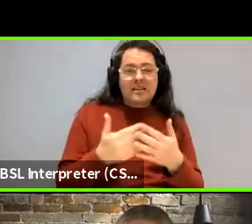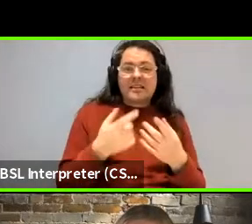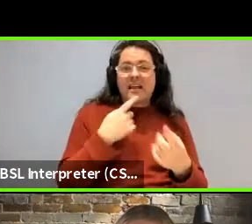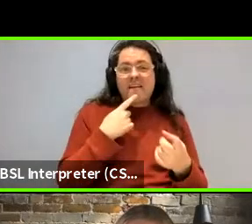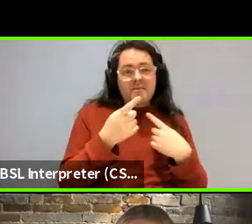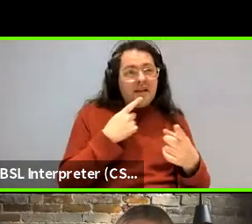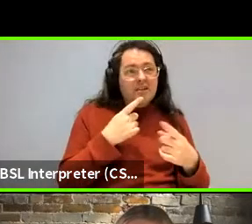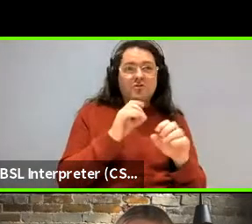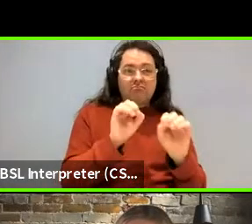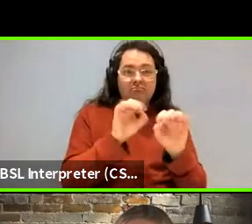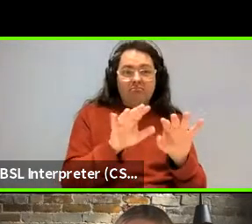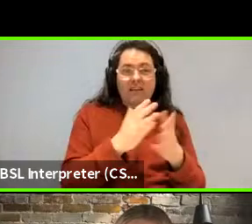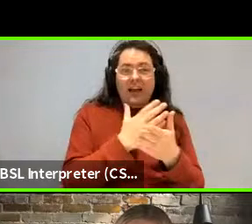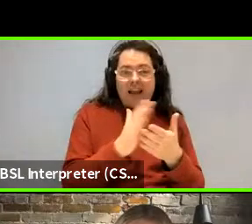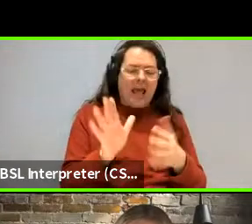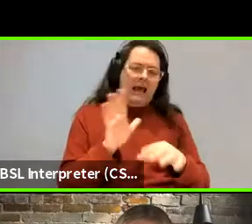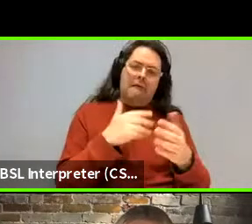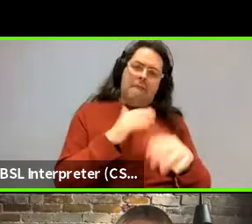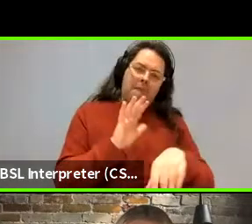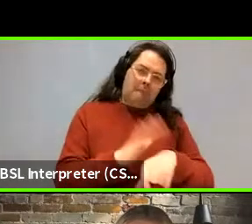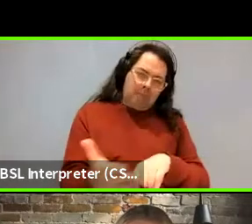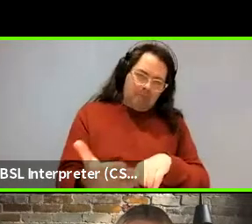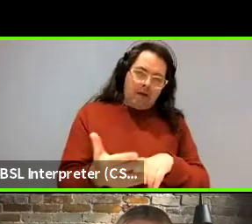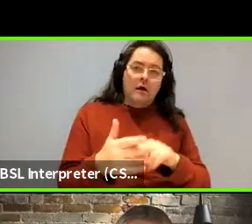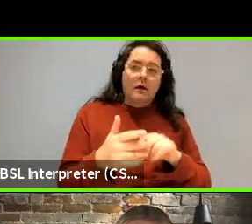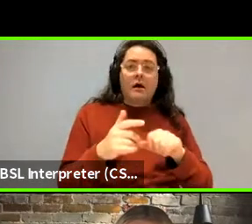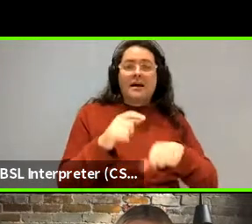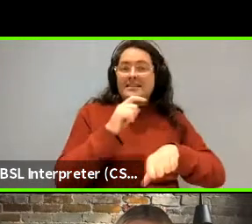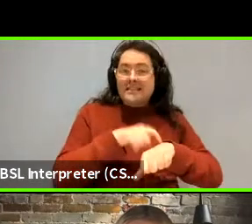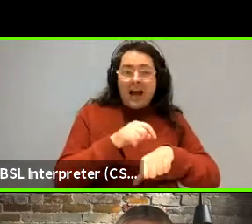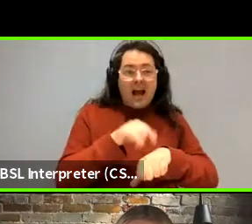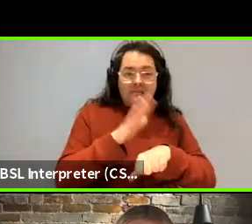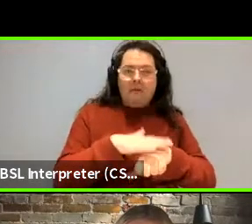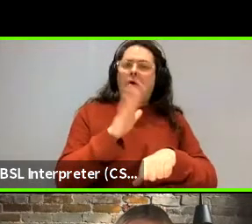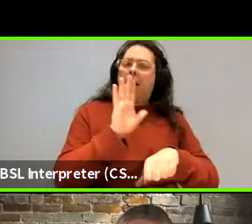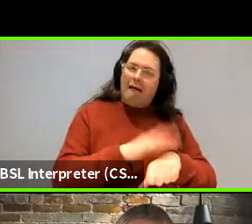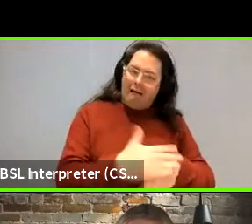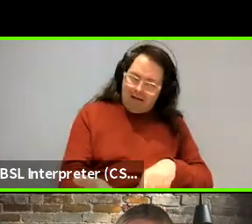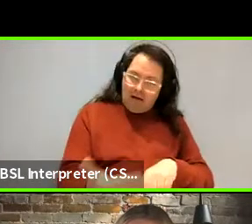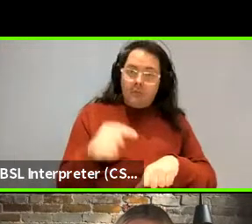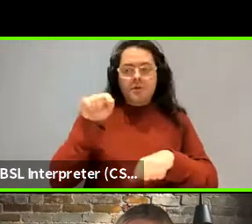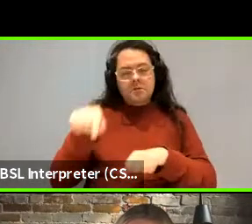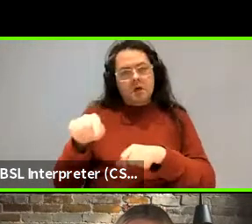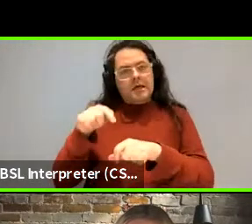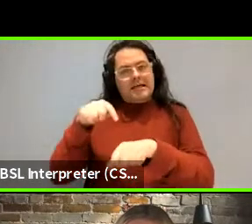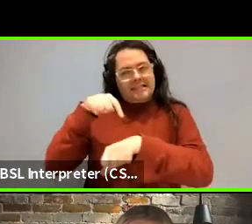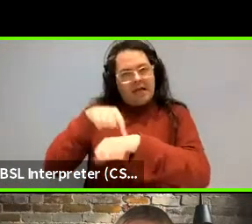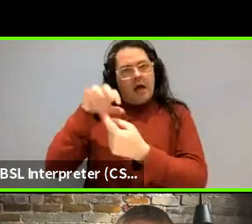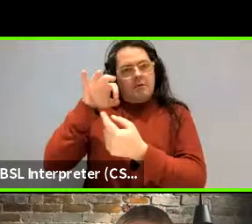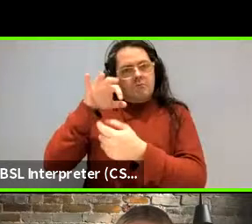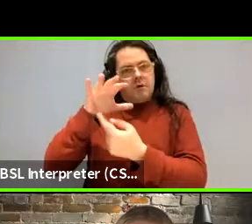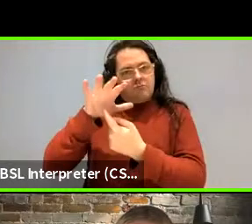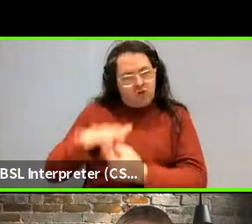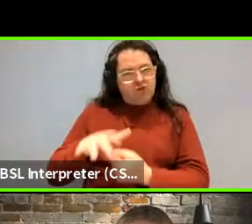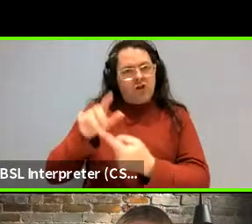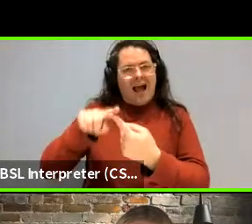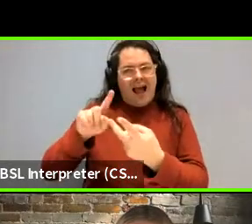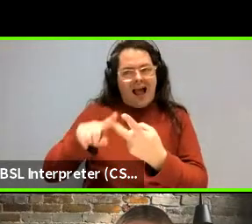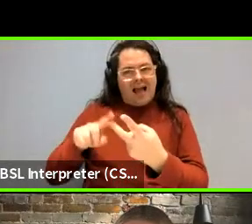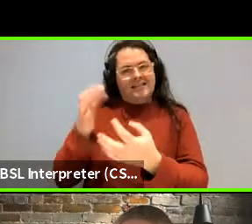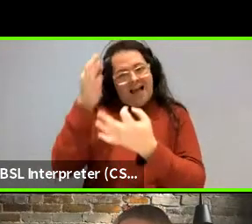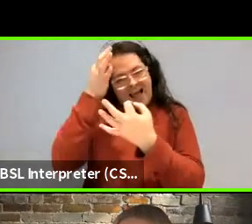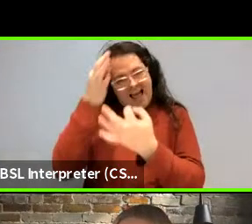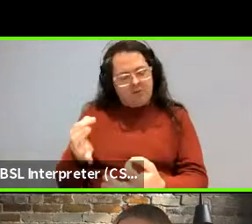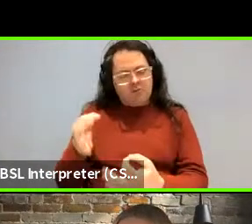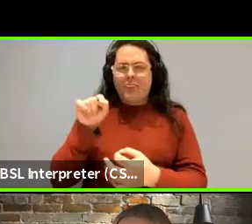that doesn't matter. But also if time is important, then it doesn't happen either. And this is, I mean, that's suggestive, right? Cause that's an experiment and it's not really about human